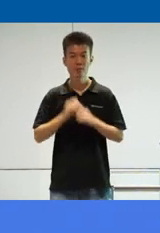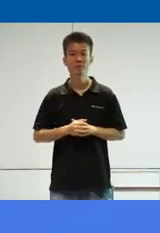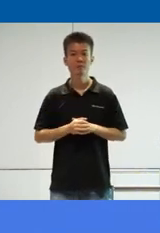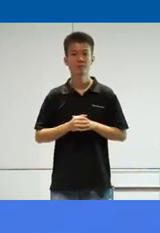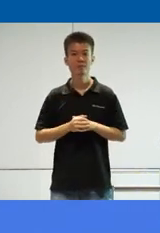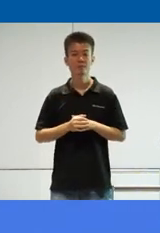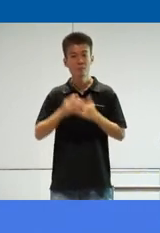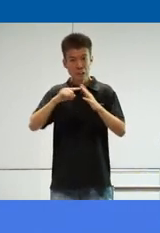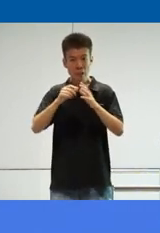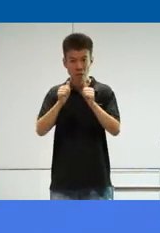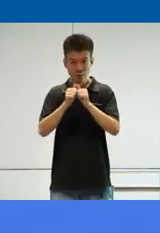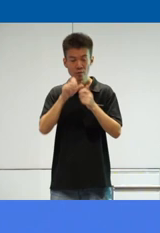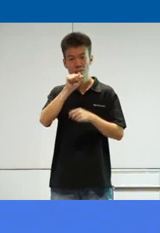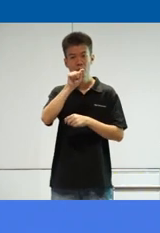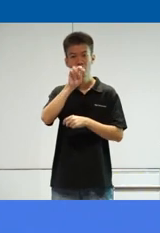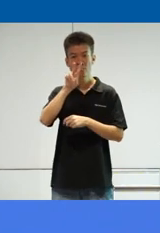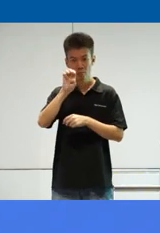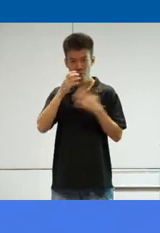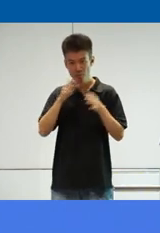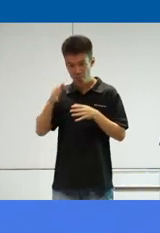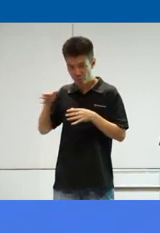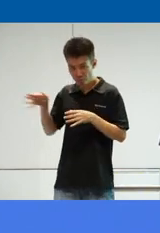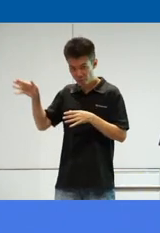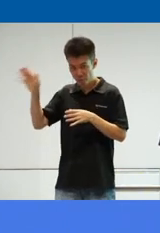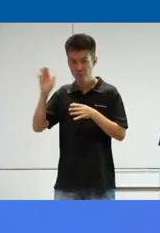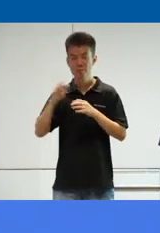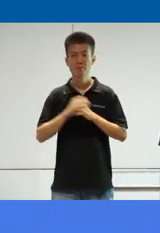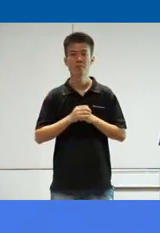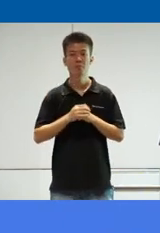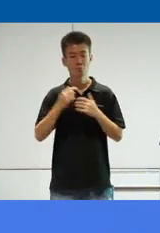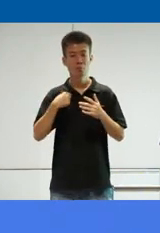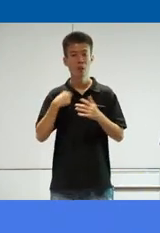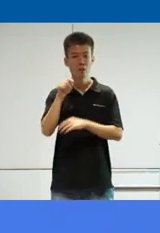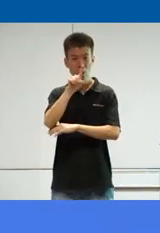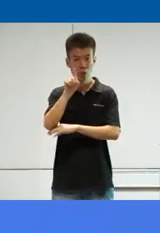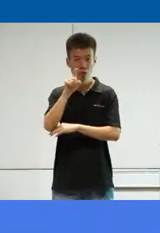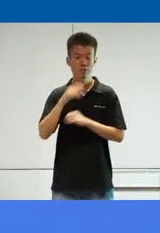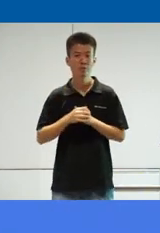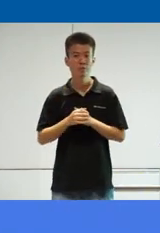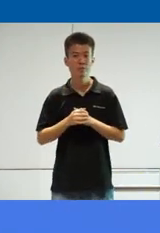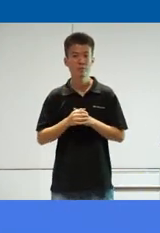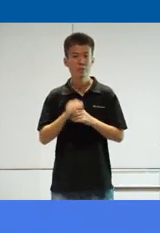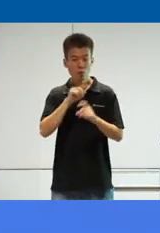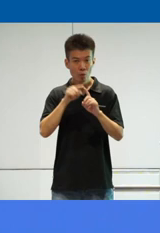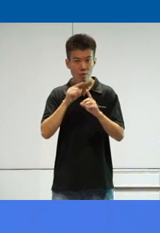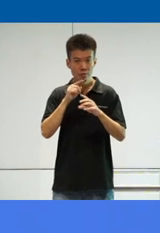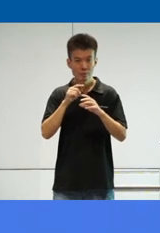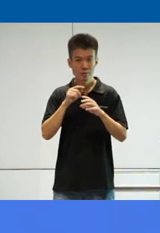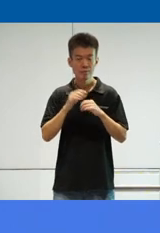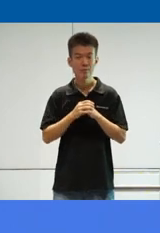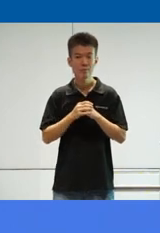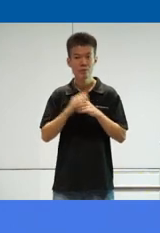So starting with Steve and then going downwards from there, my question is, when it comes to